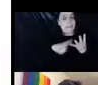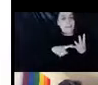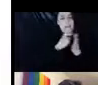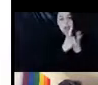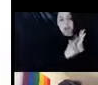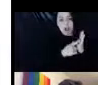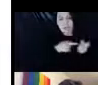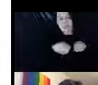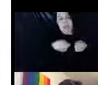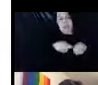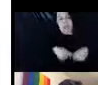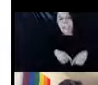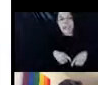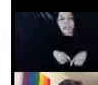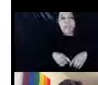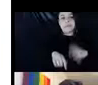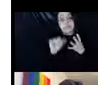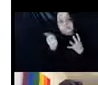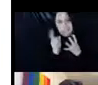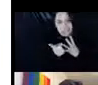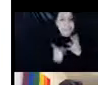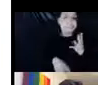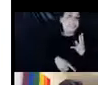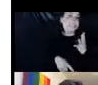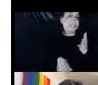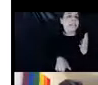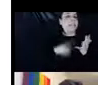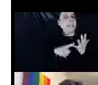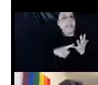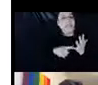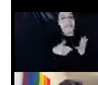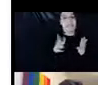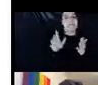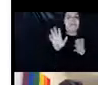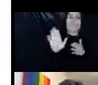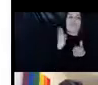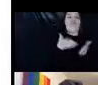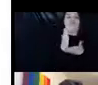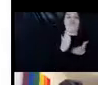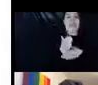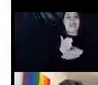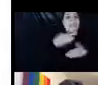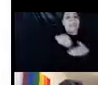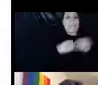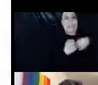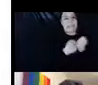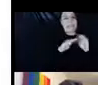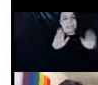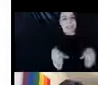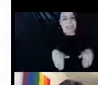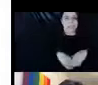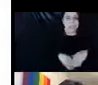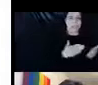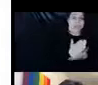regulations that apply to supportive housing. That's 10 more. Uh, and then tenants rights in supportive housing, the rights and realities.